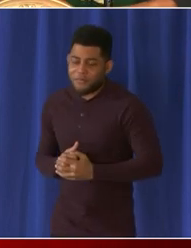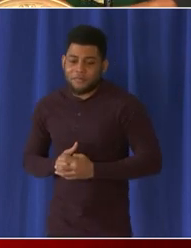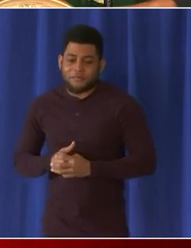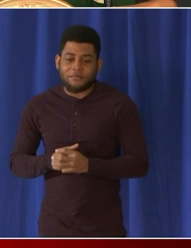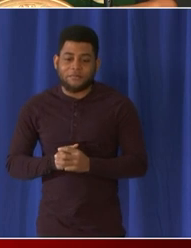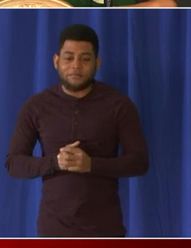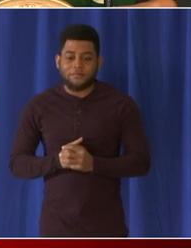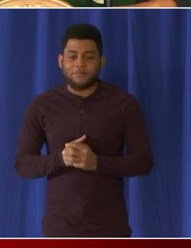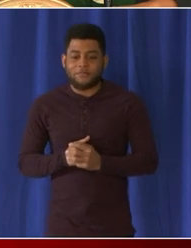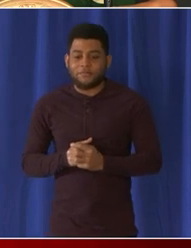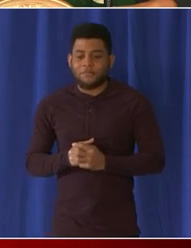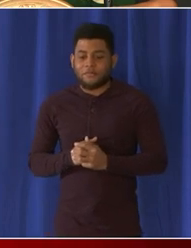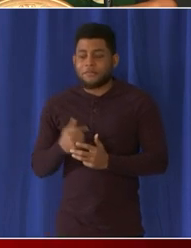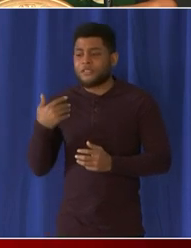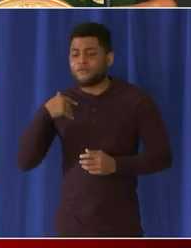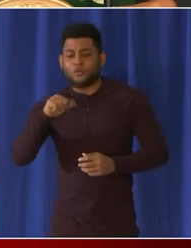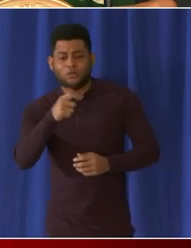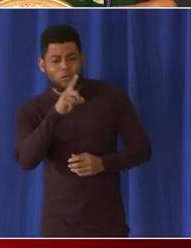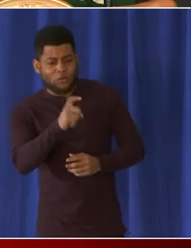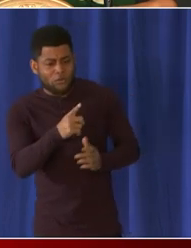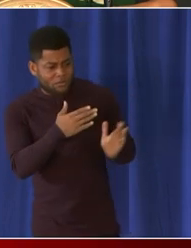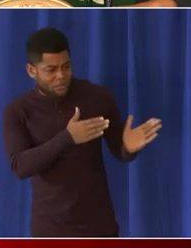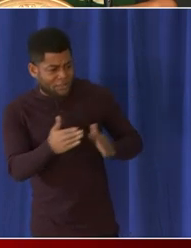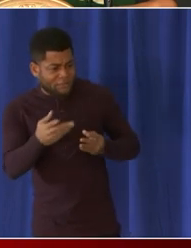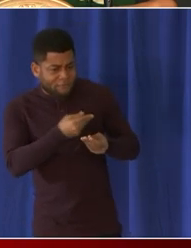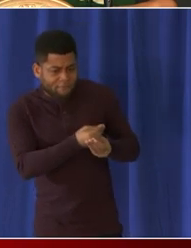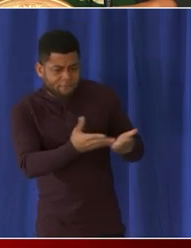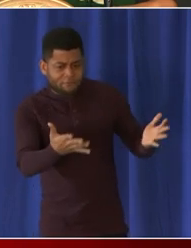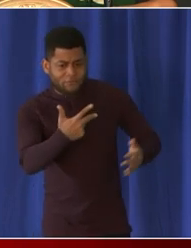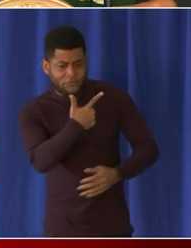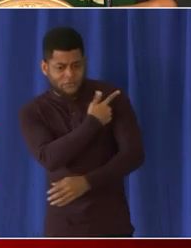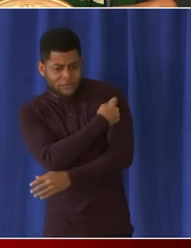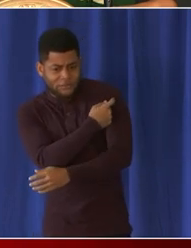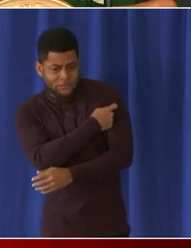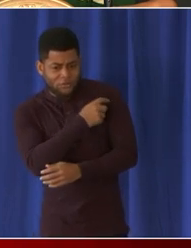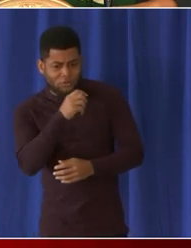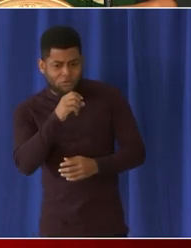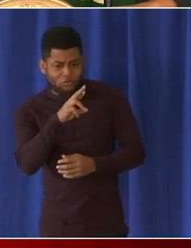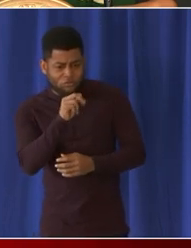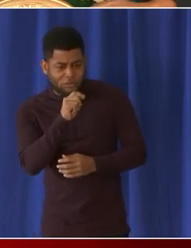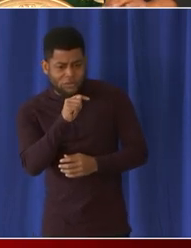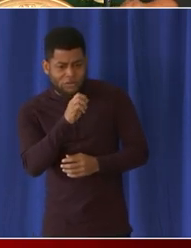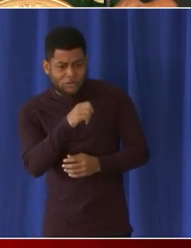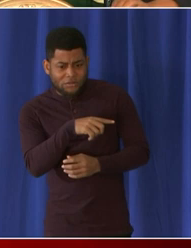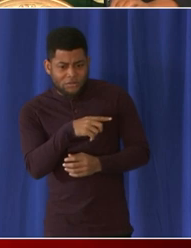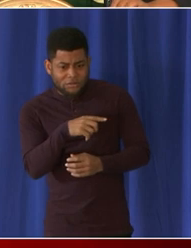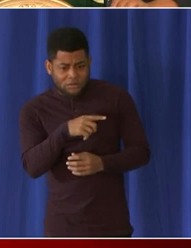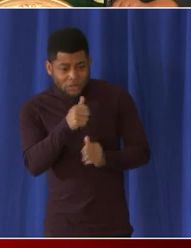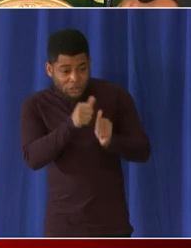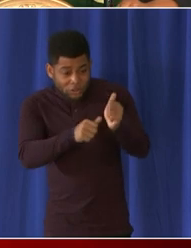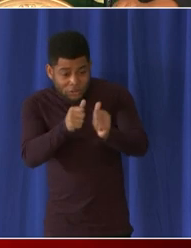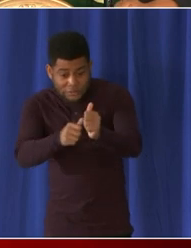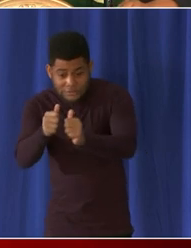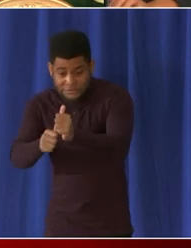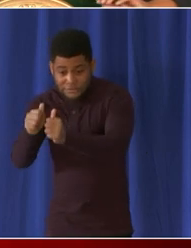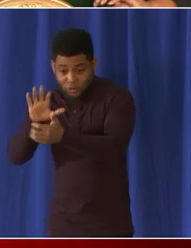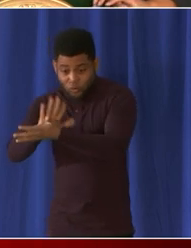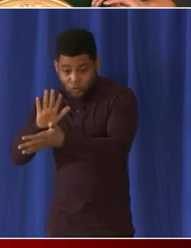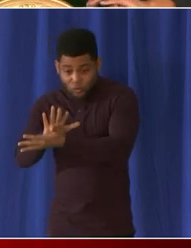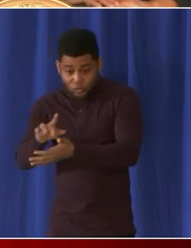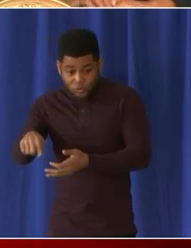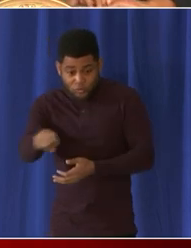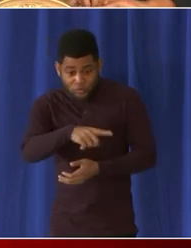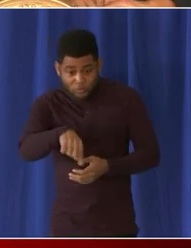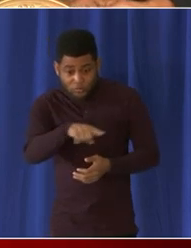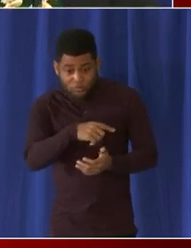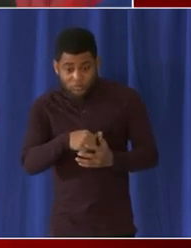yes publishing um vaccination rates by school and if so when would that be available no we do not plan